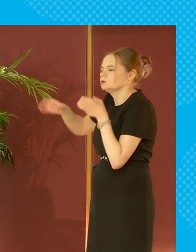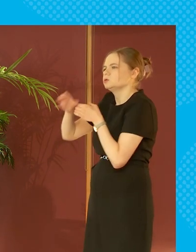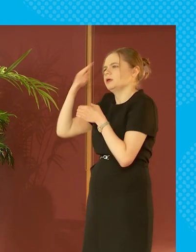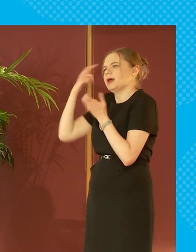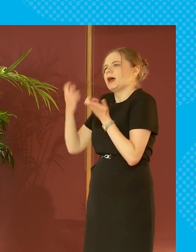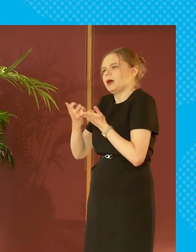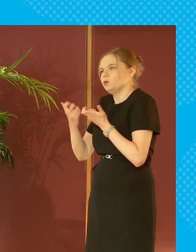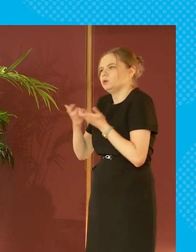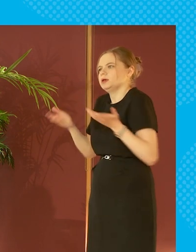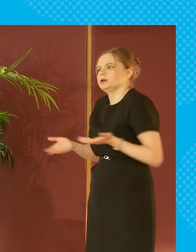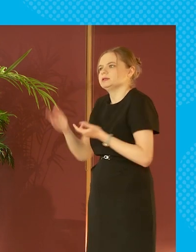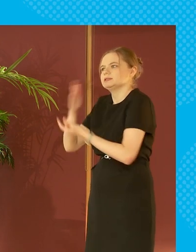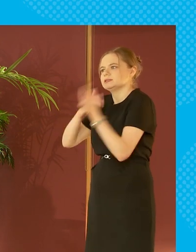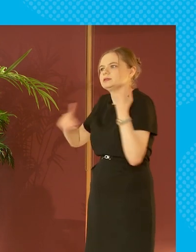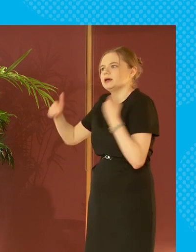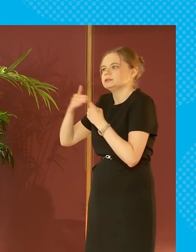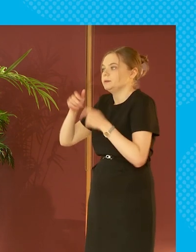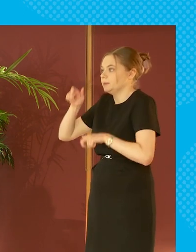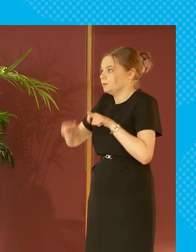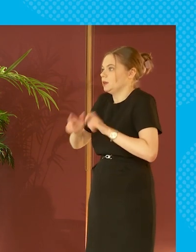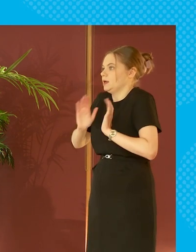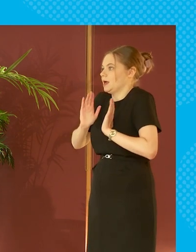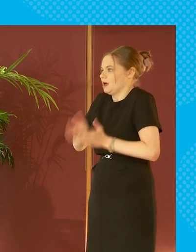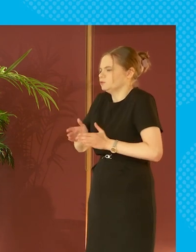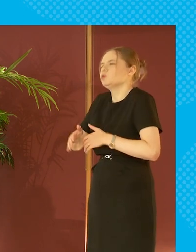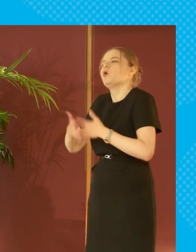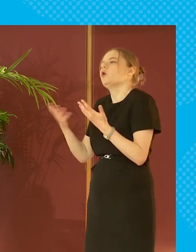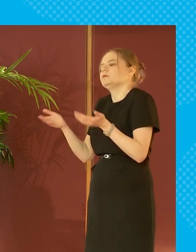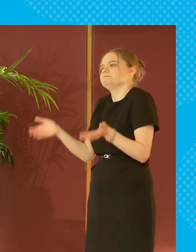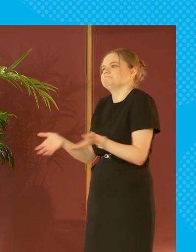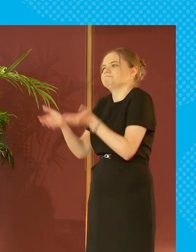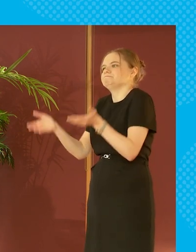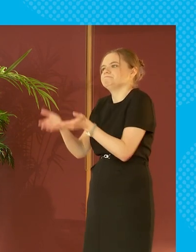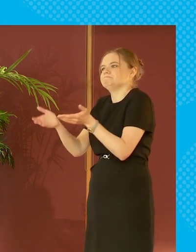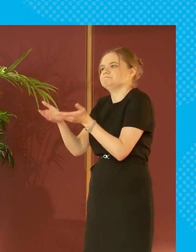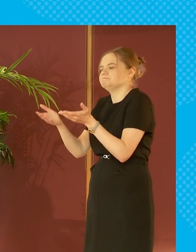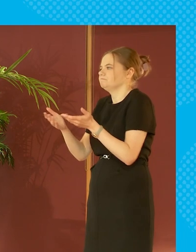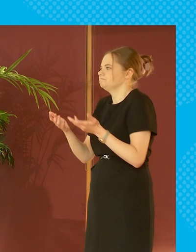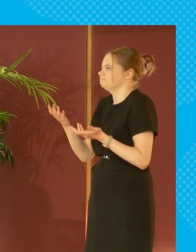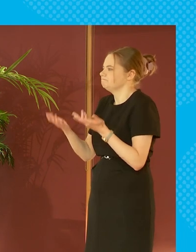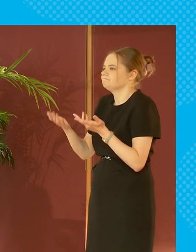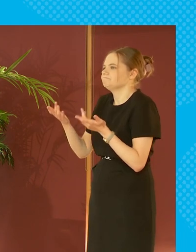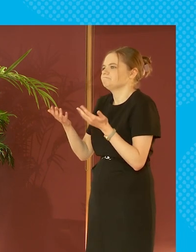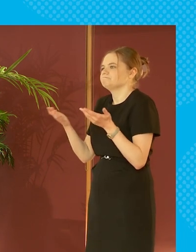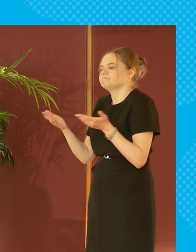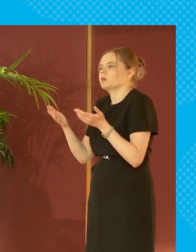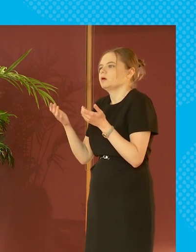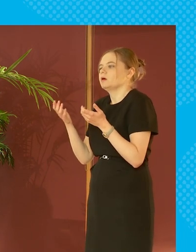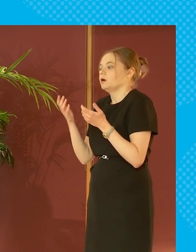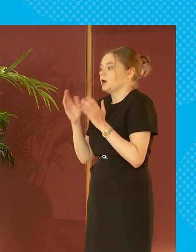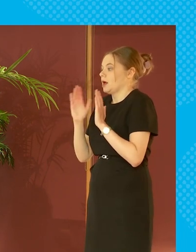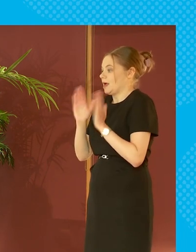society where people have to or are are encouraged through credits of some sort to